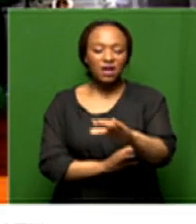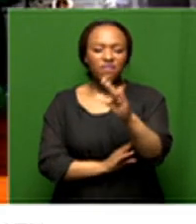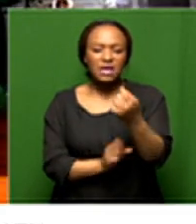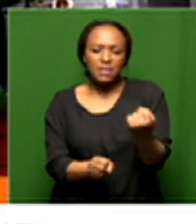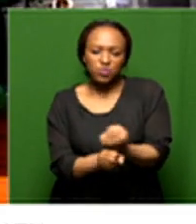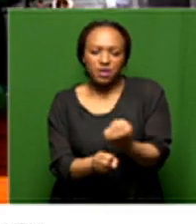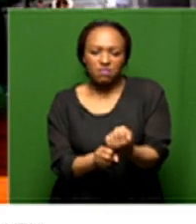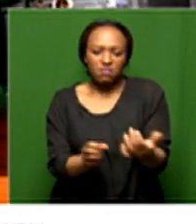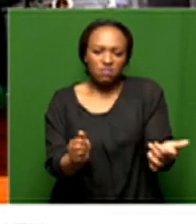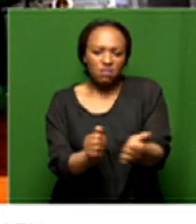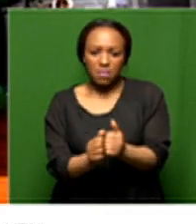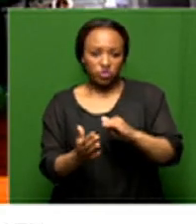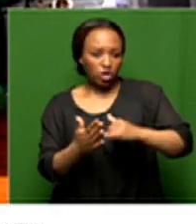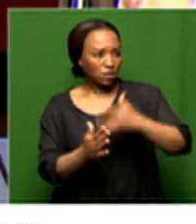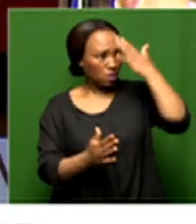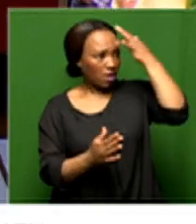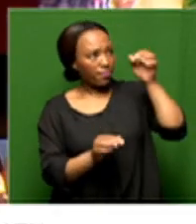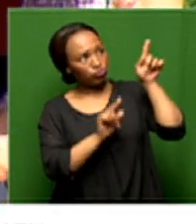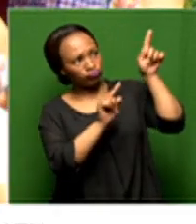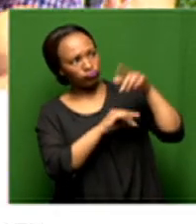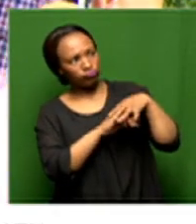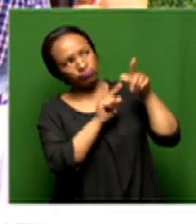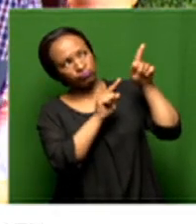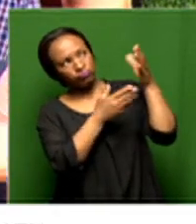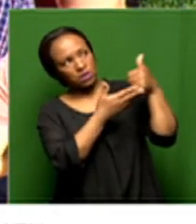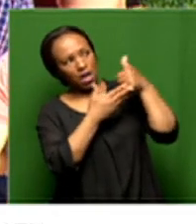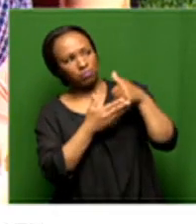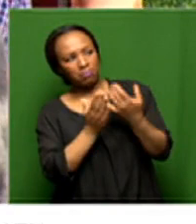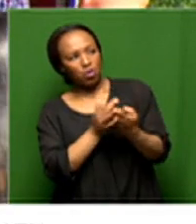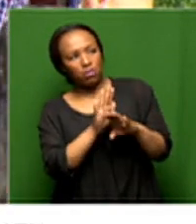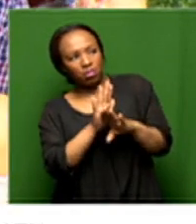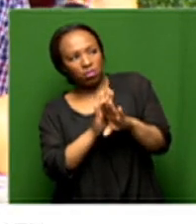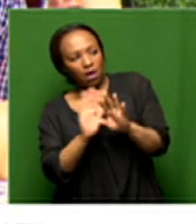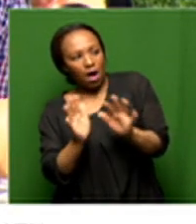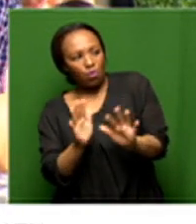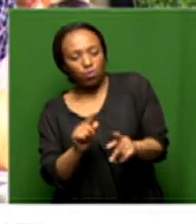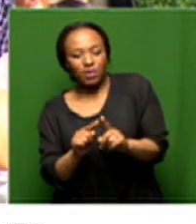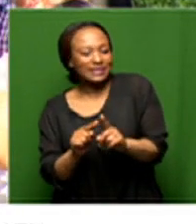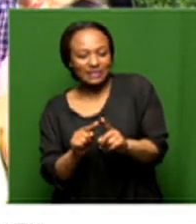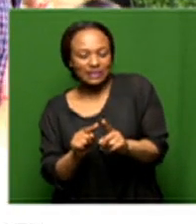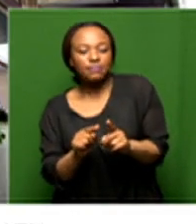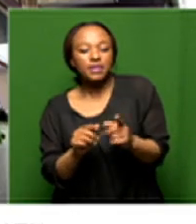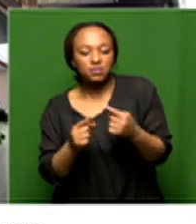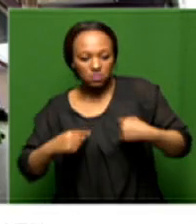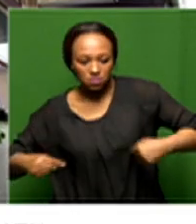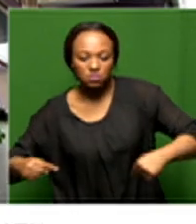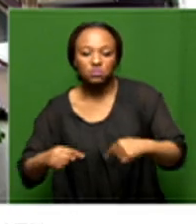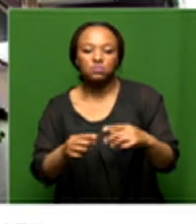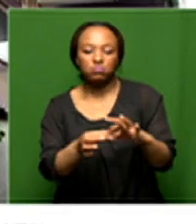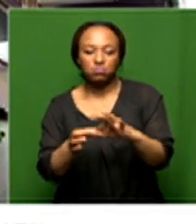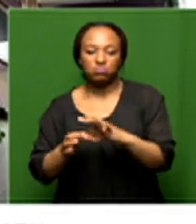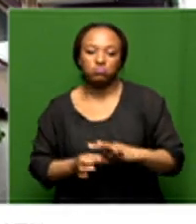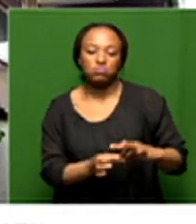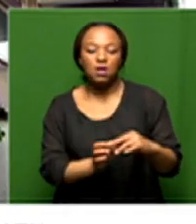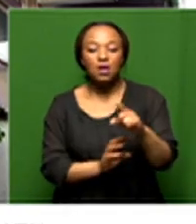the state that is going to um to to help us to come out of this difficult situation it has to be a collective effort enhance